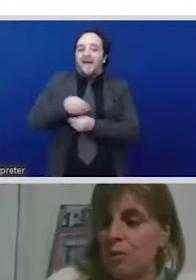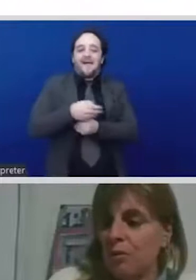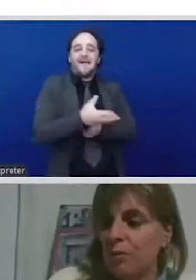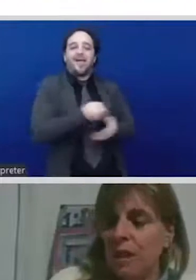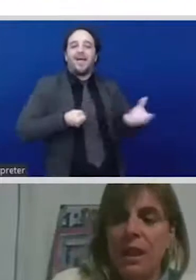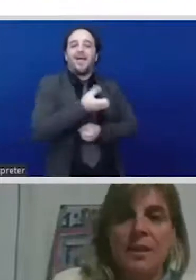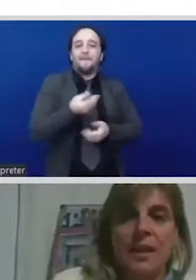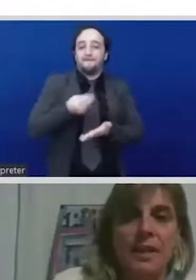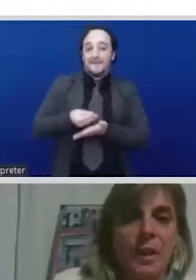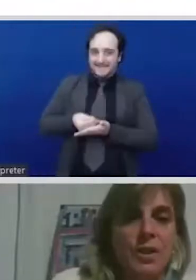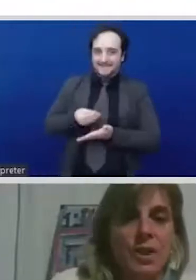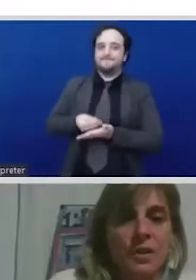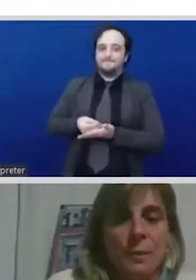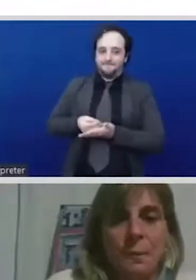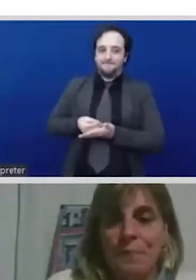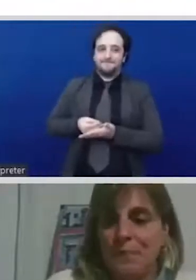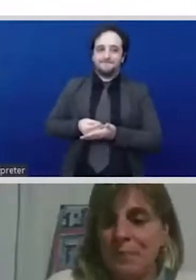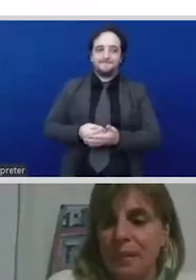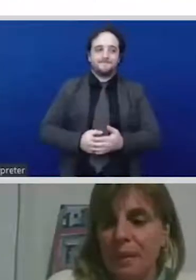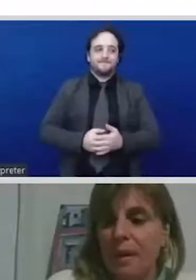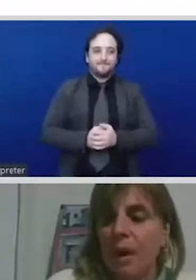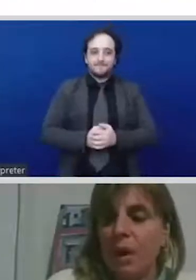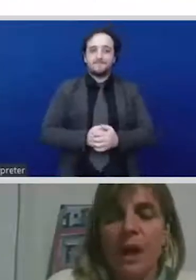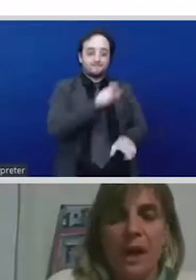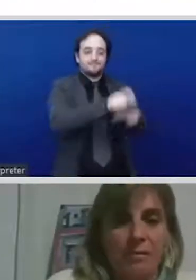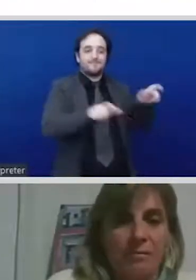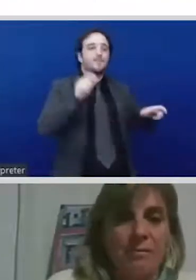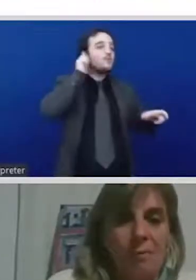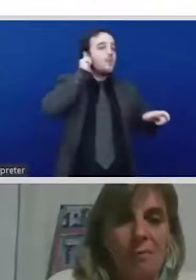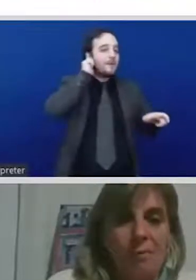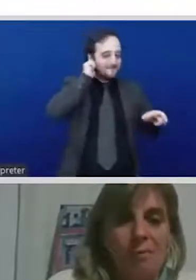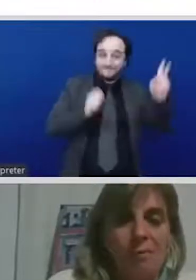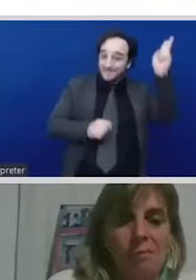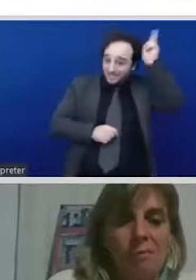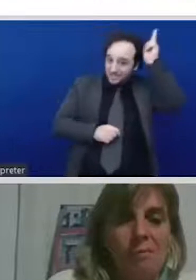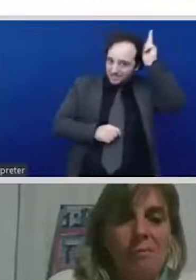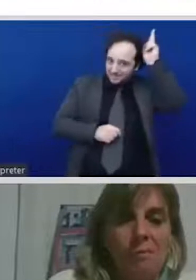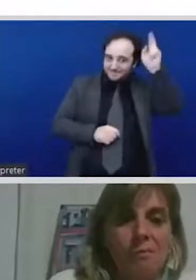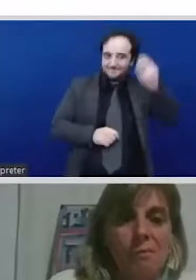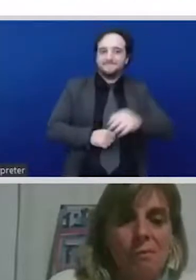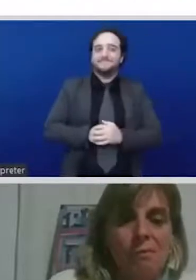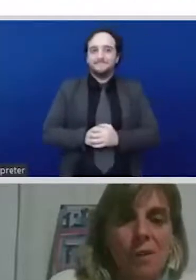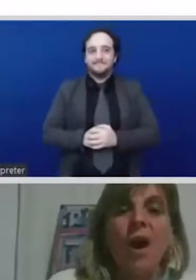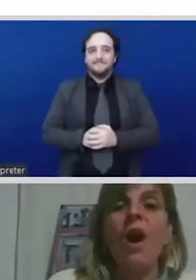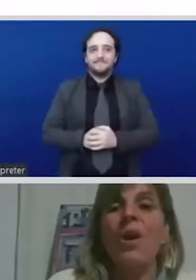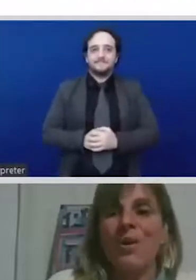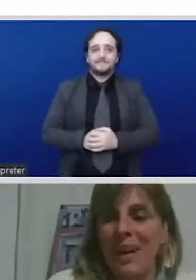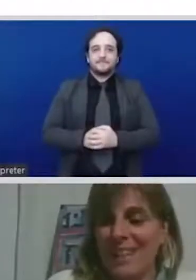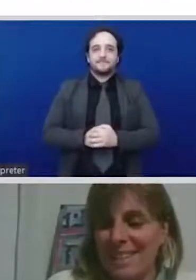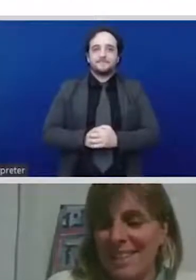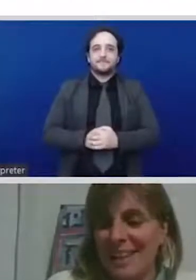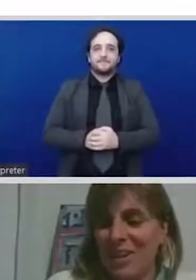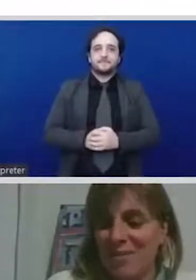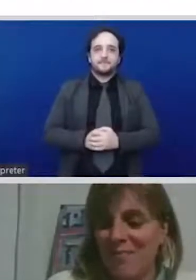to reiterate the question no I've got it I've got it and I'm going to link that with the question on what is the care economy